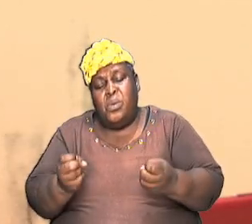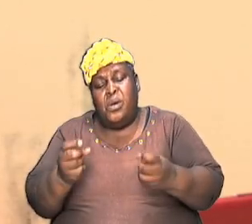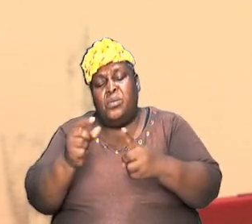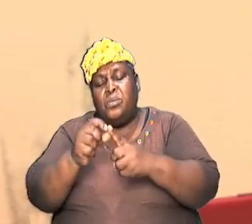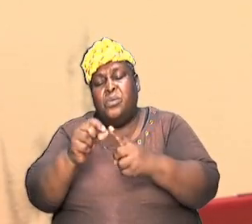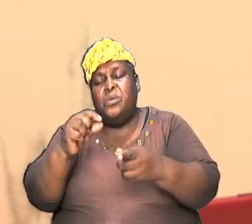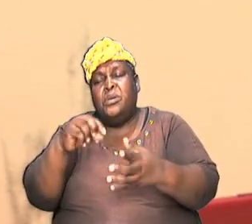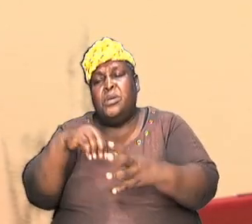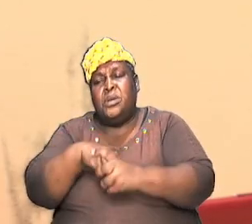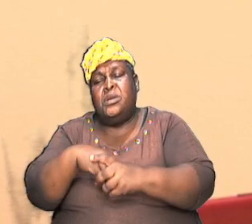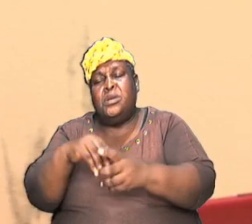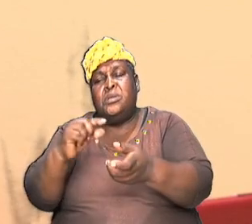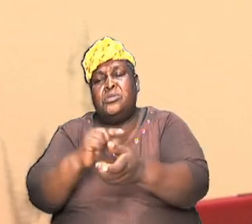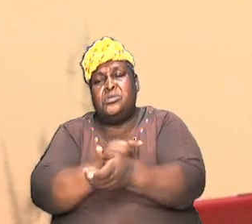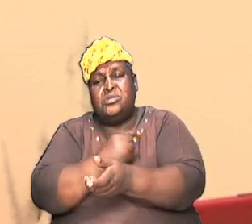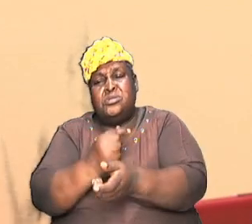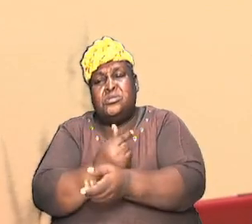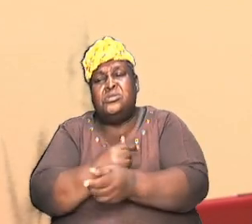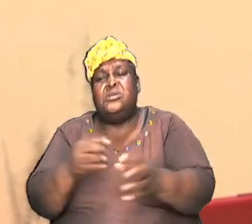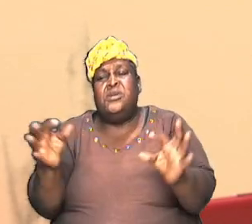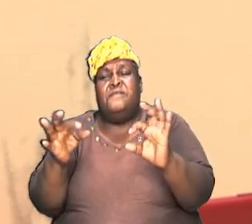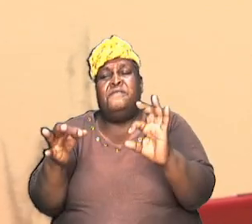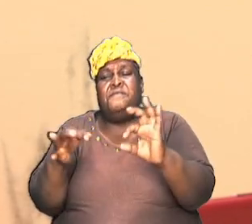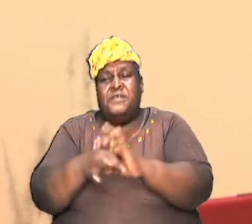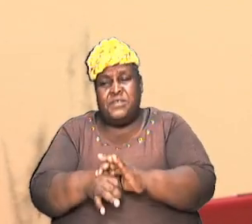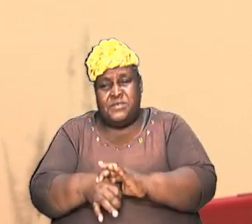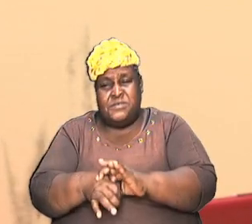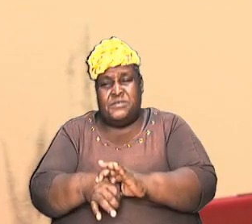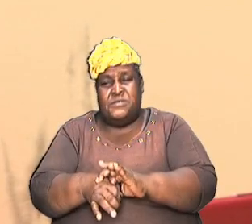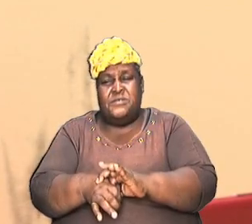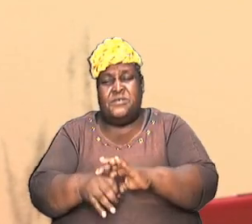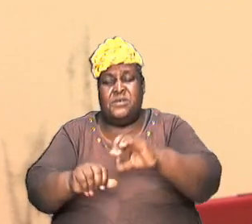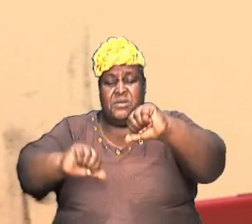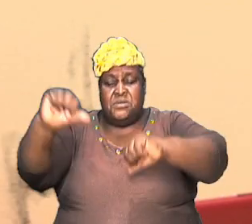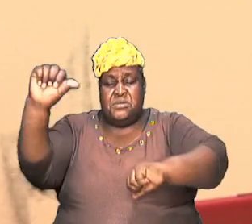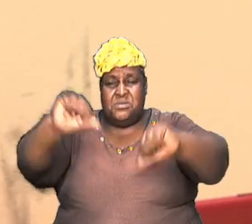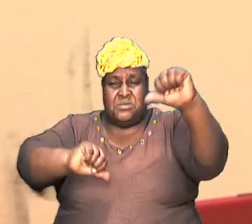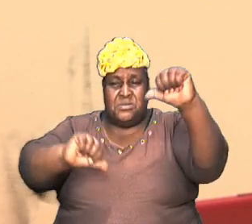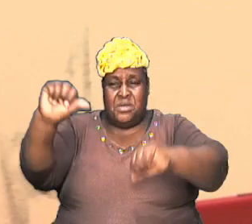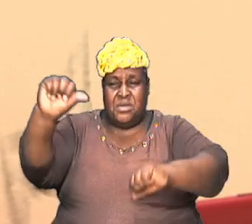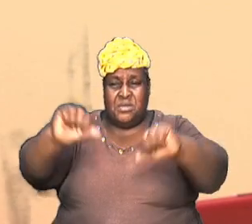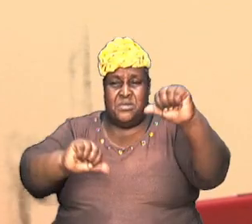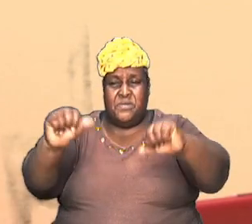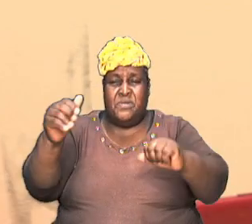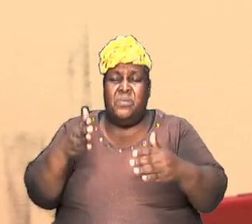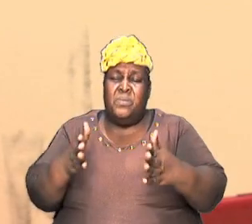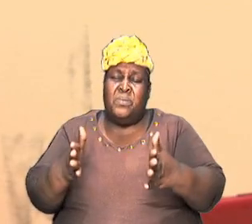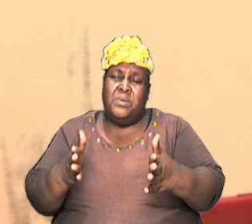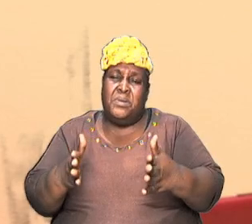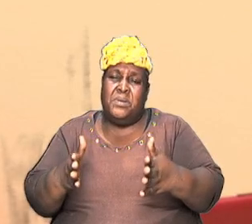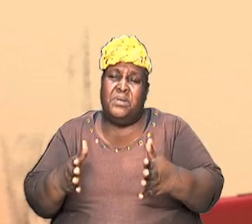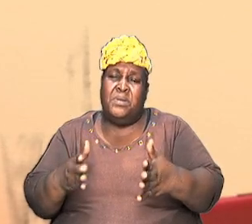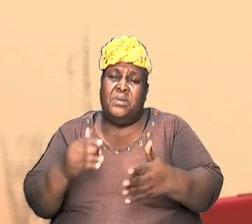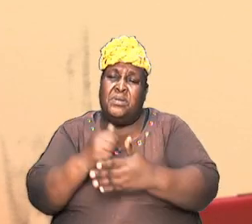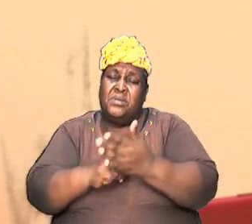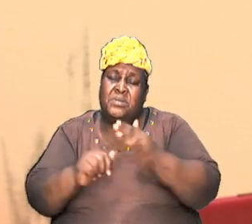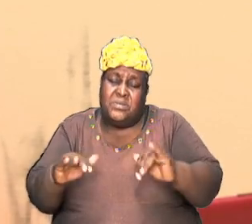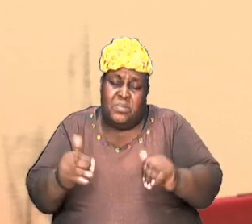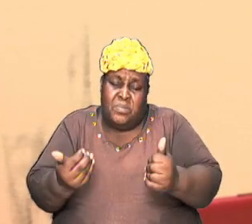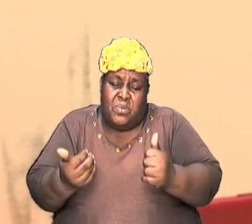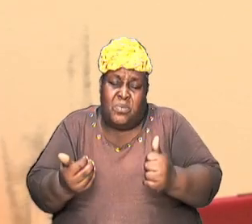to fit into the scientific mold because they want somehow